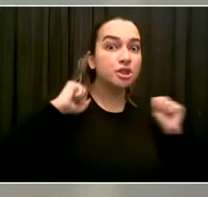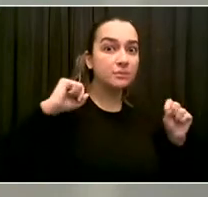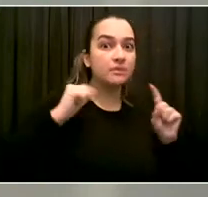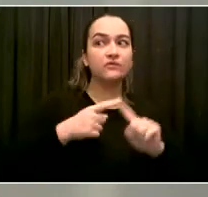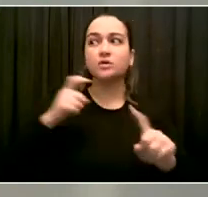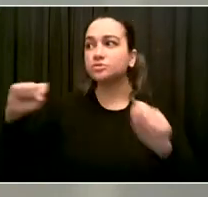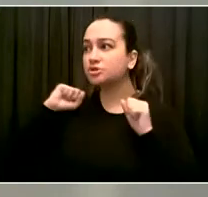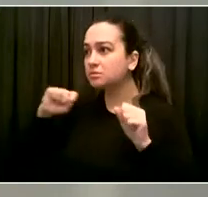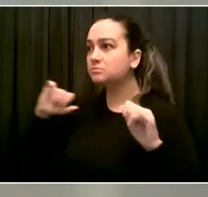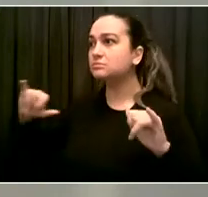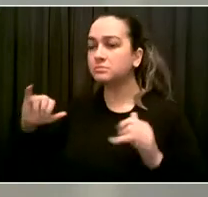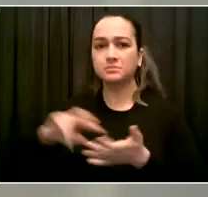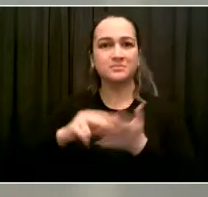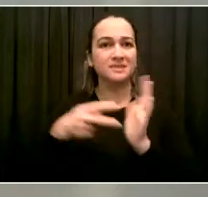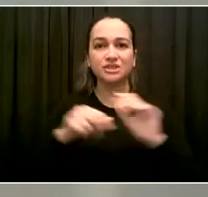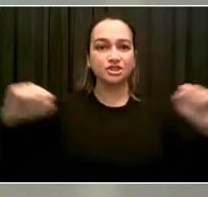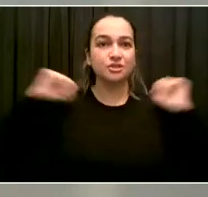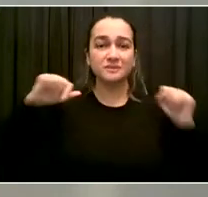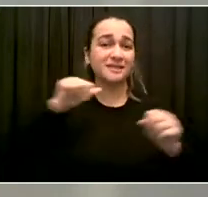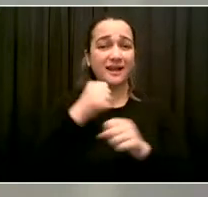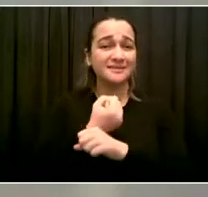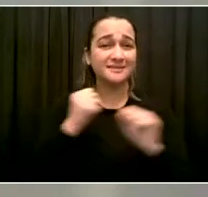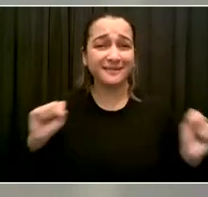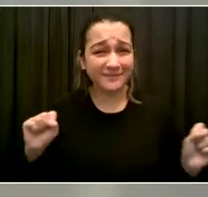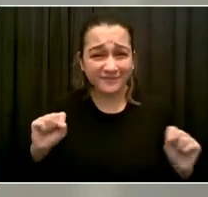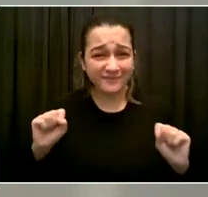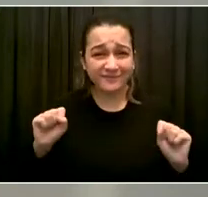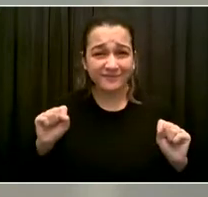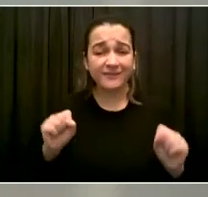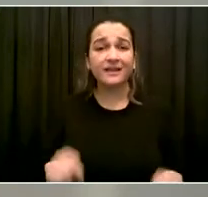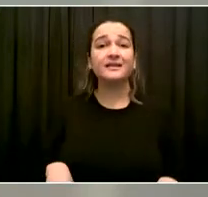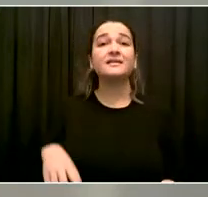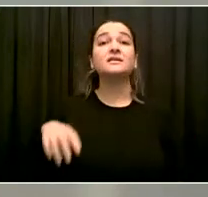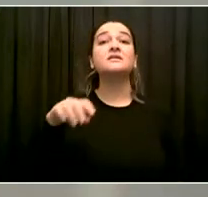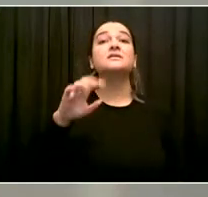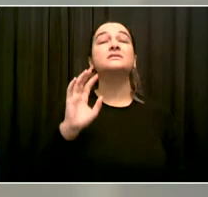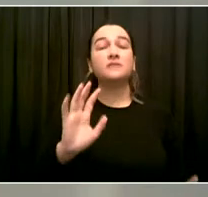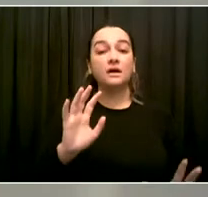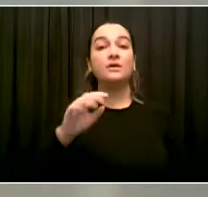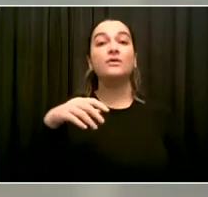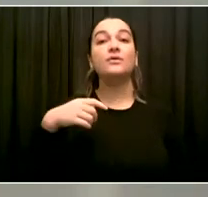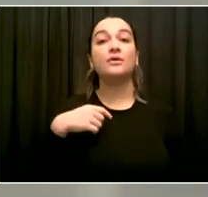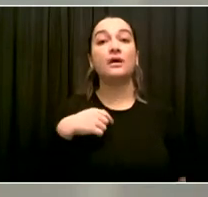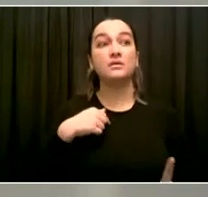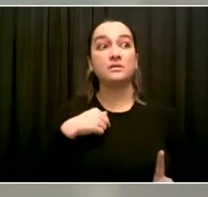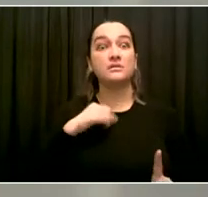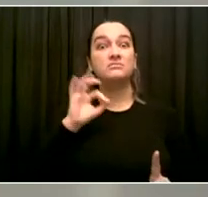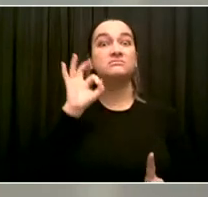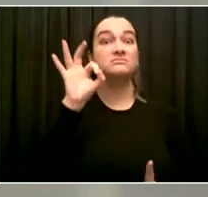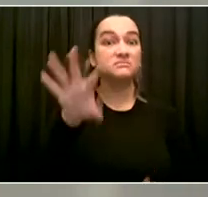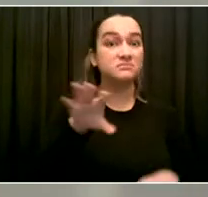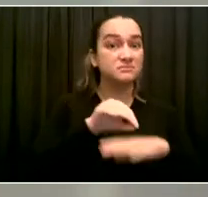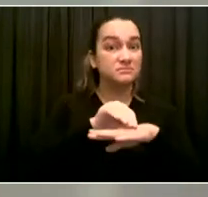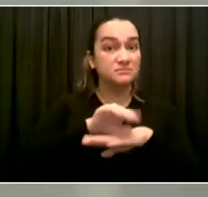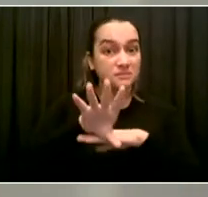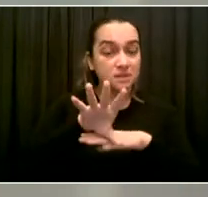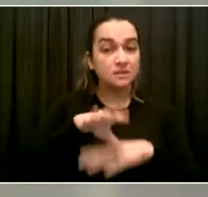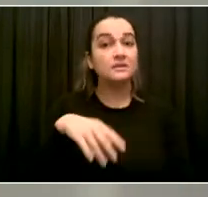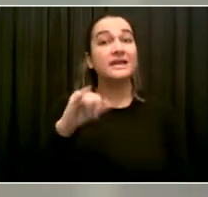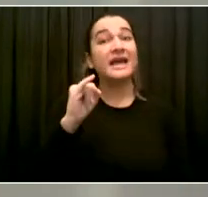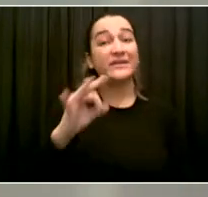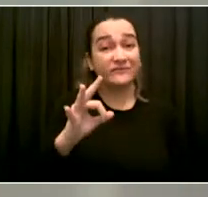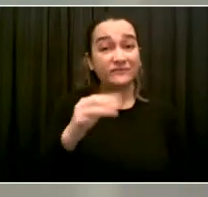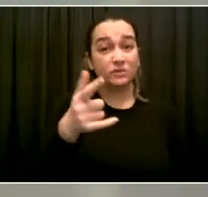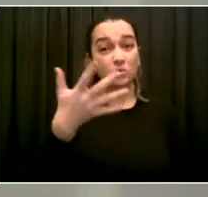it, to make sure they follow all the precautions that we've talked about, similar to indoor dining. Make sure you're getting tested regularly. Make sure you're